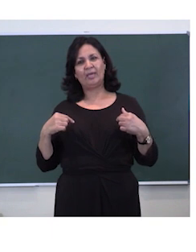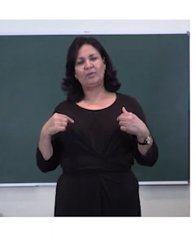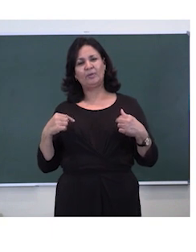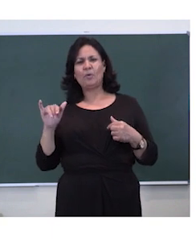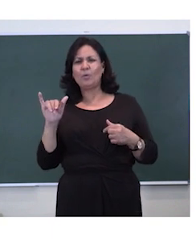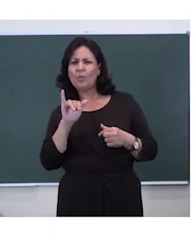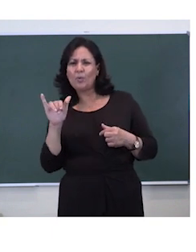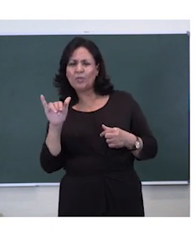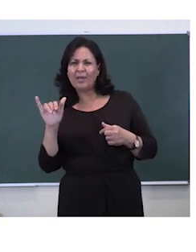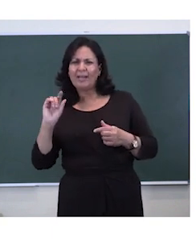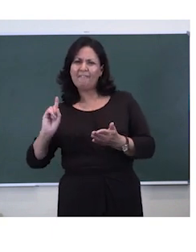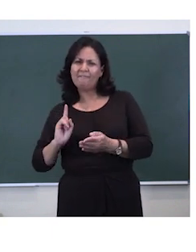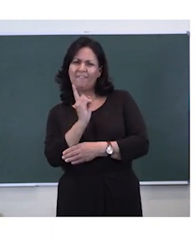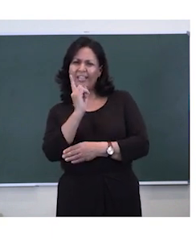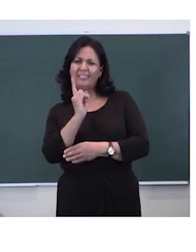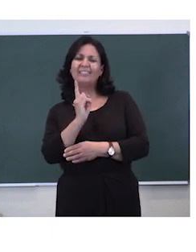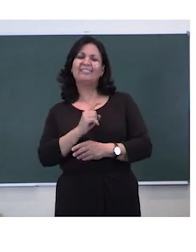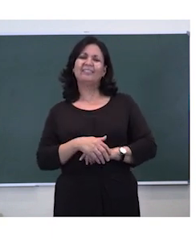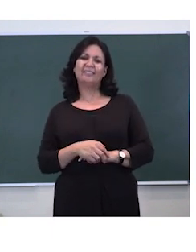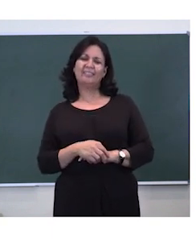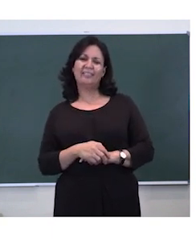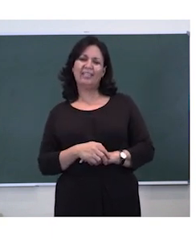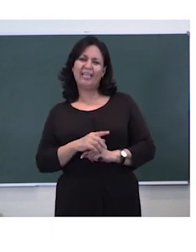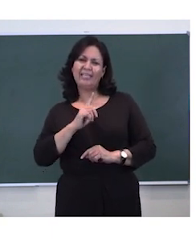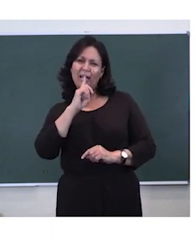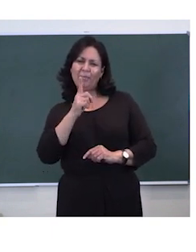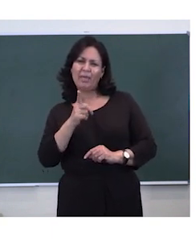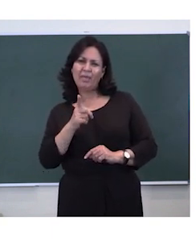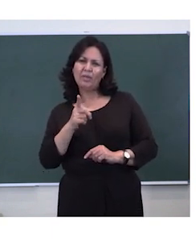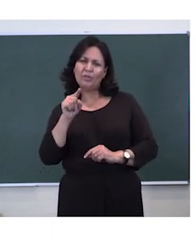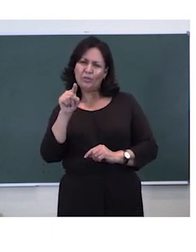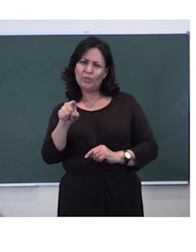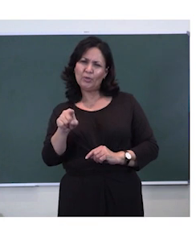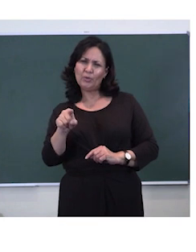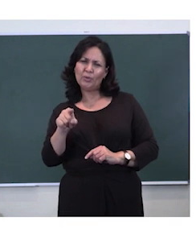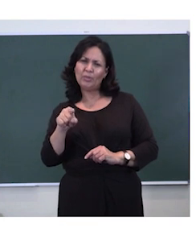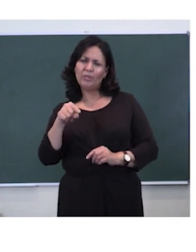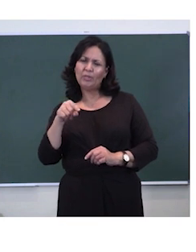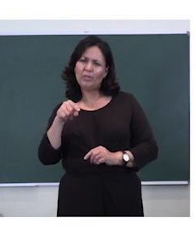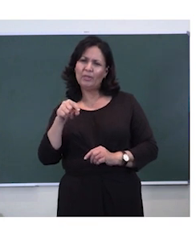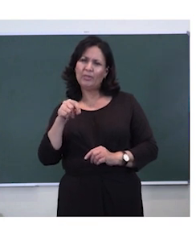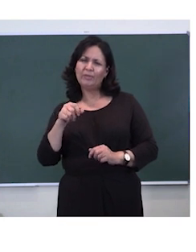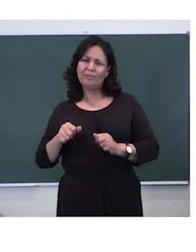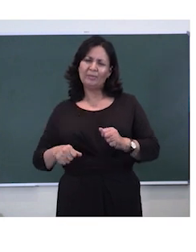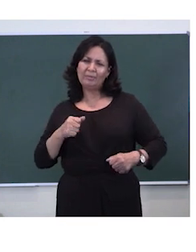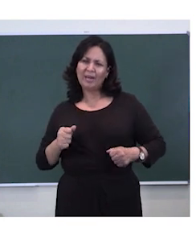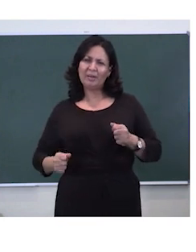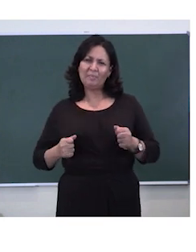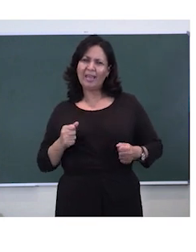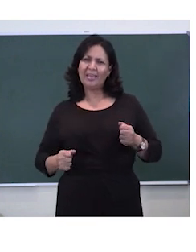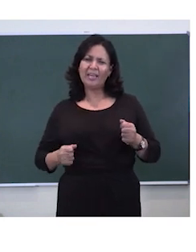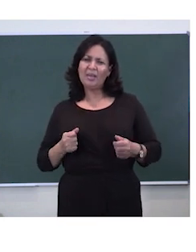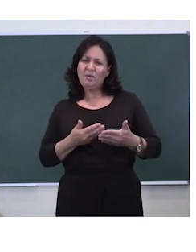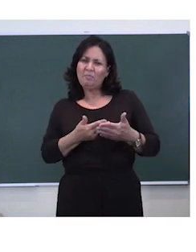one comes first. Now tell me, do you go and ride your bike before you sleep?